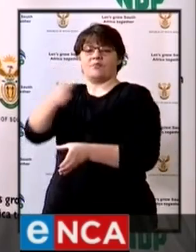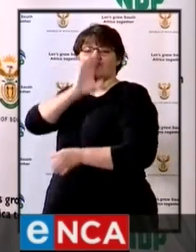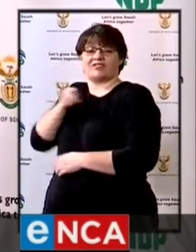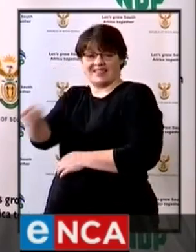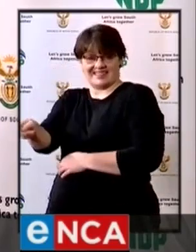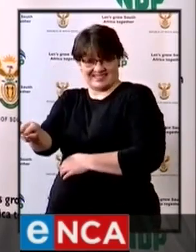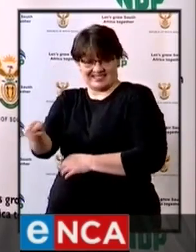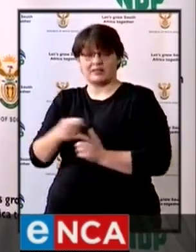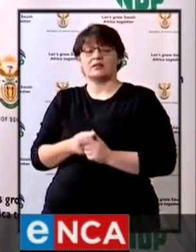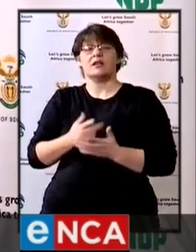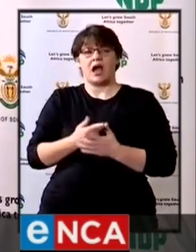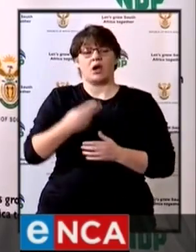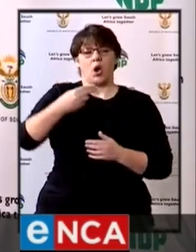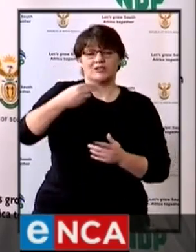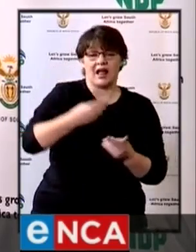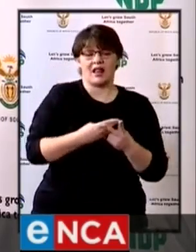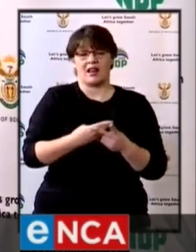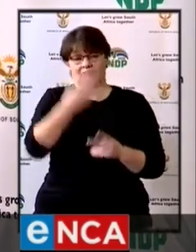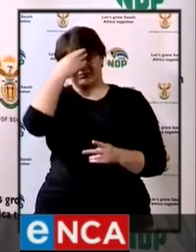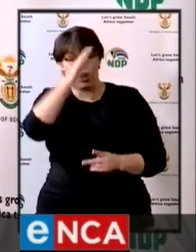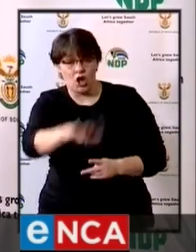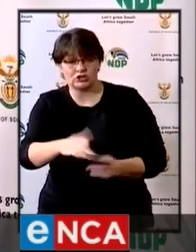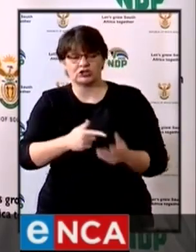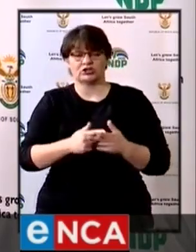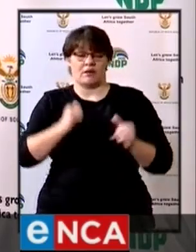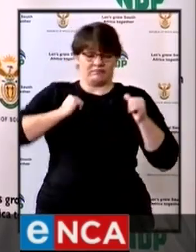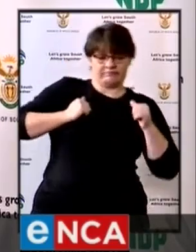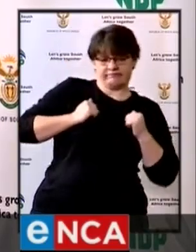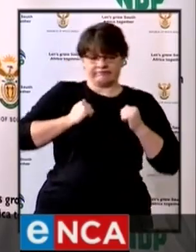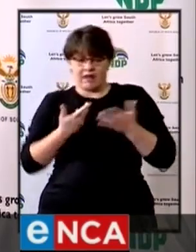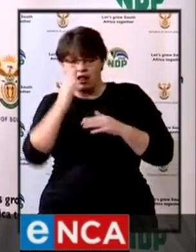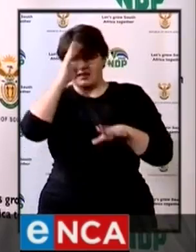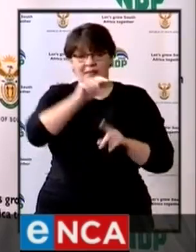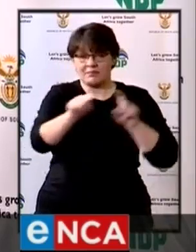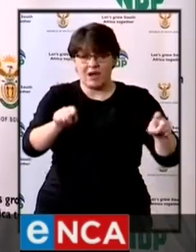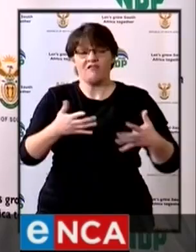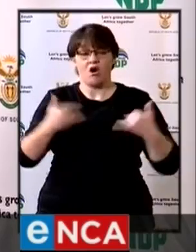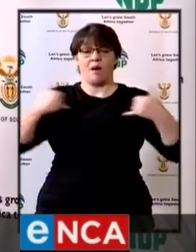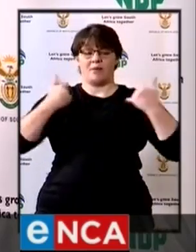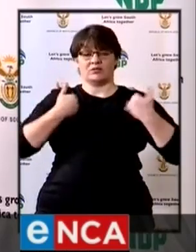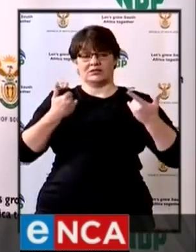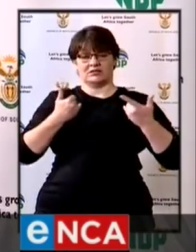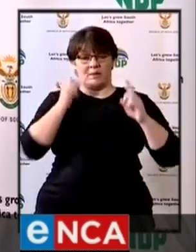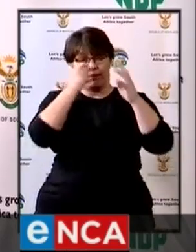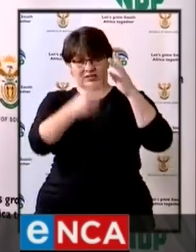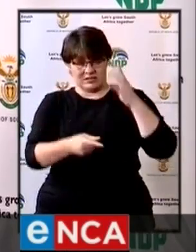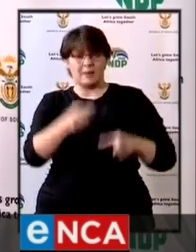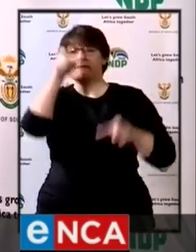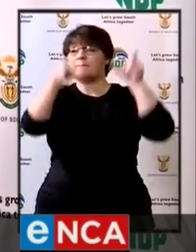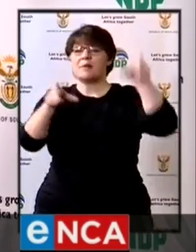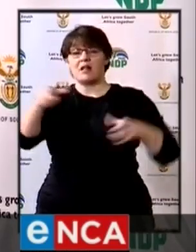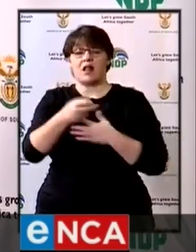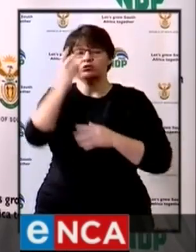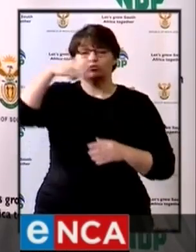hotels and guest lodges and backpackers and so on for recreational purposes. In other words, people,